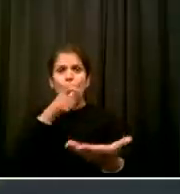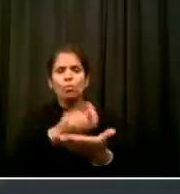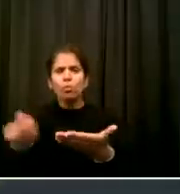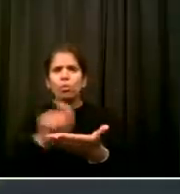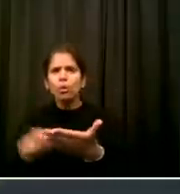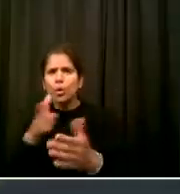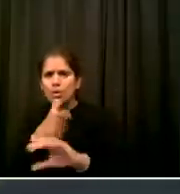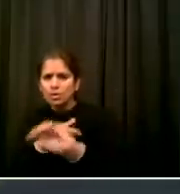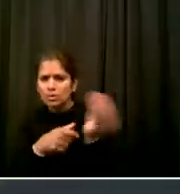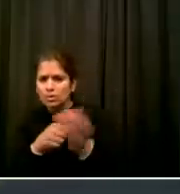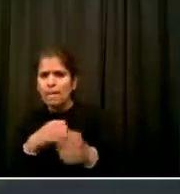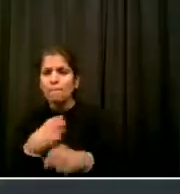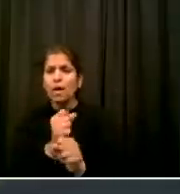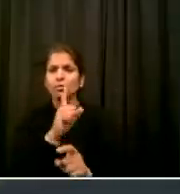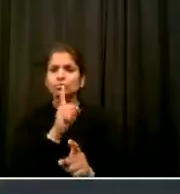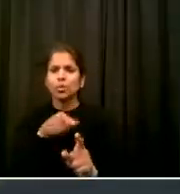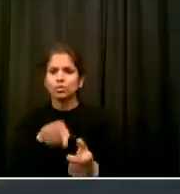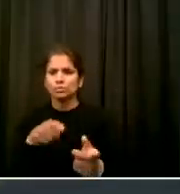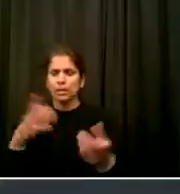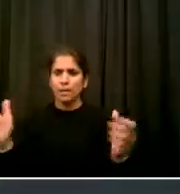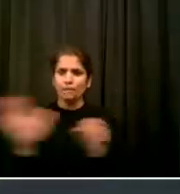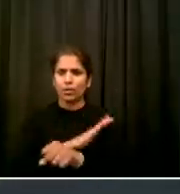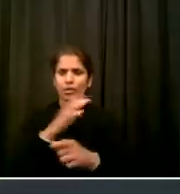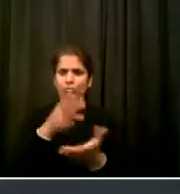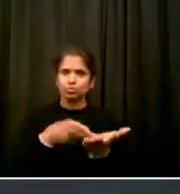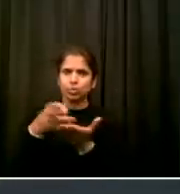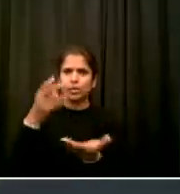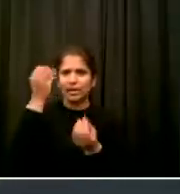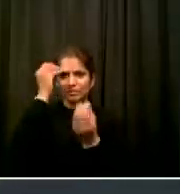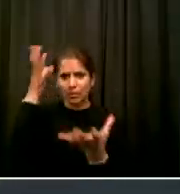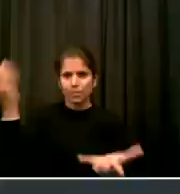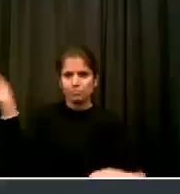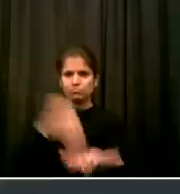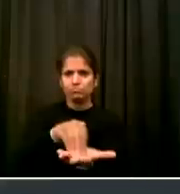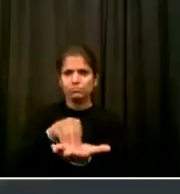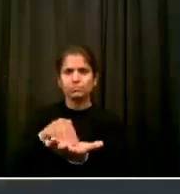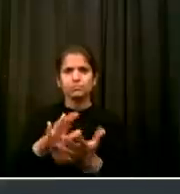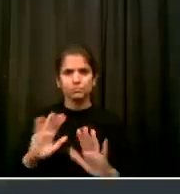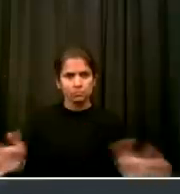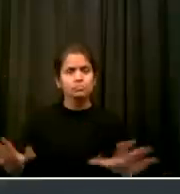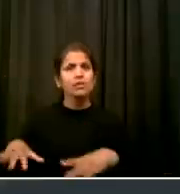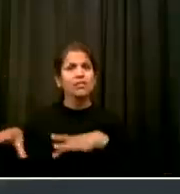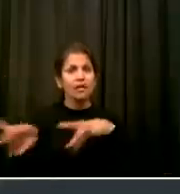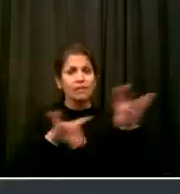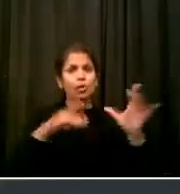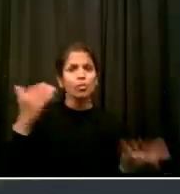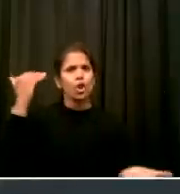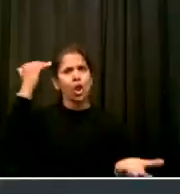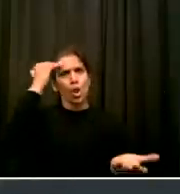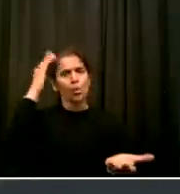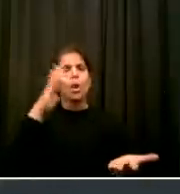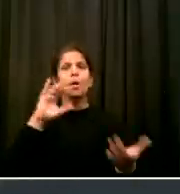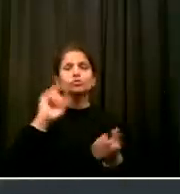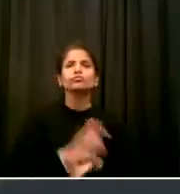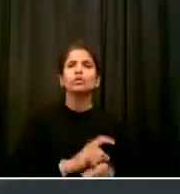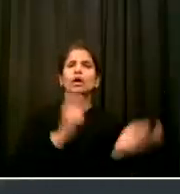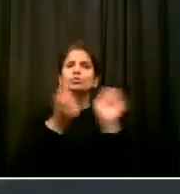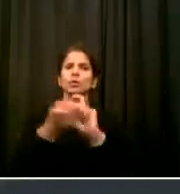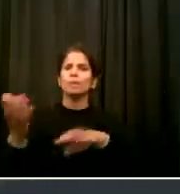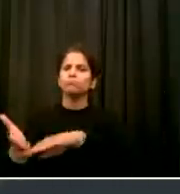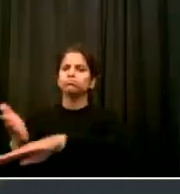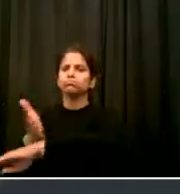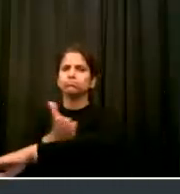need to educate and inform To spur a deeper understanding of the frustrations, anger, and guilt